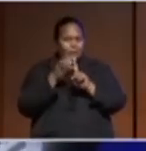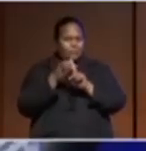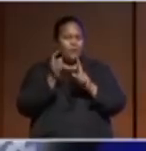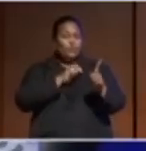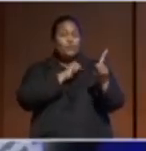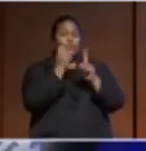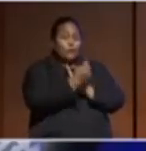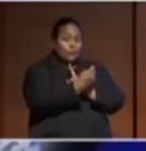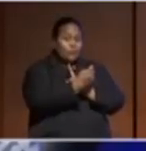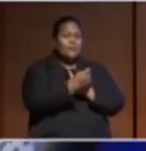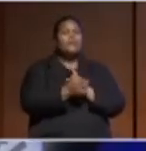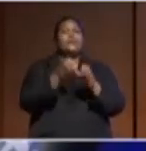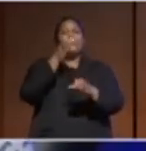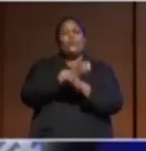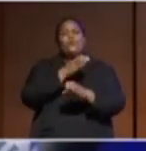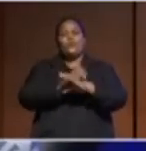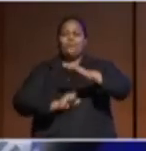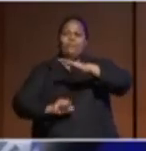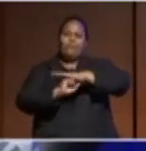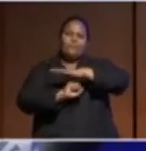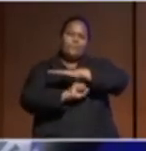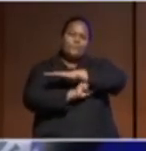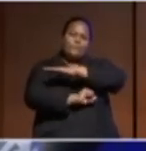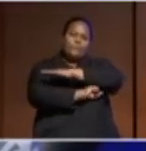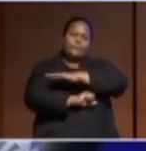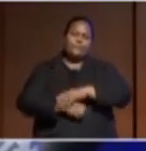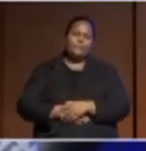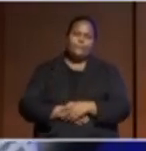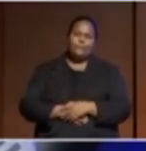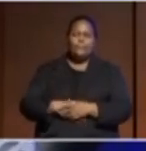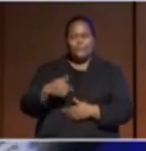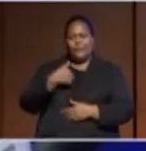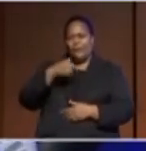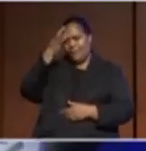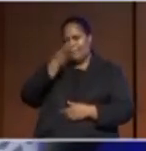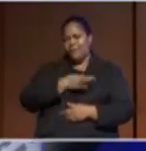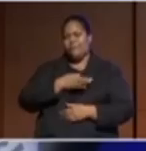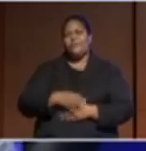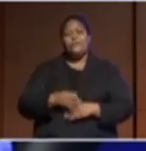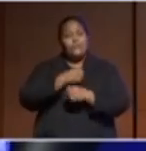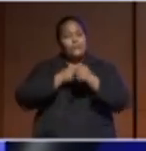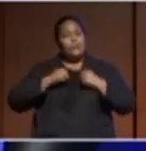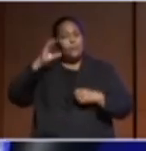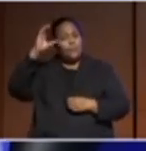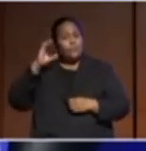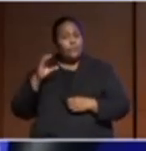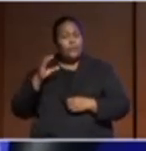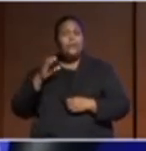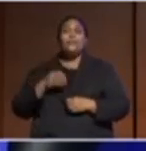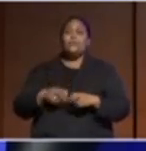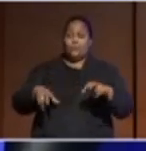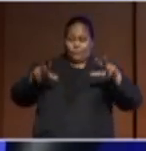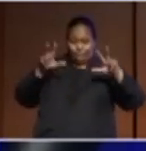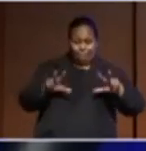also our Christian beliefs. I believed in that. Because for a country to come to an agreement,